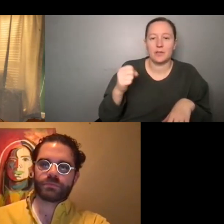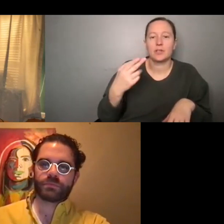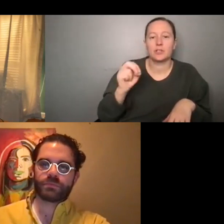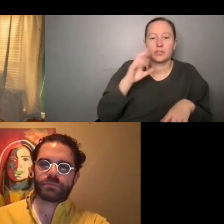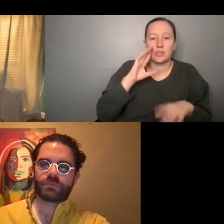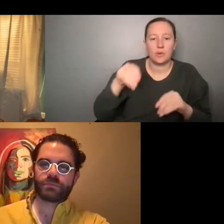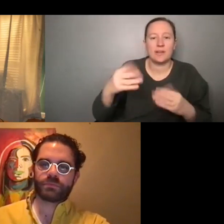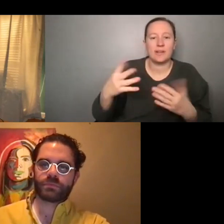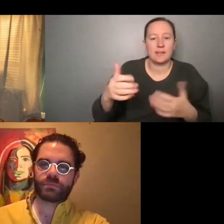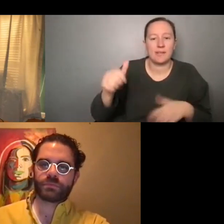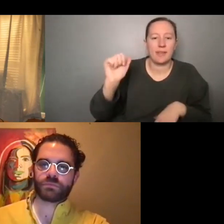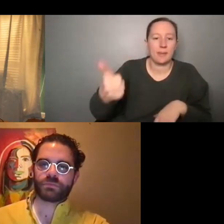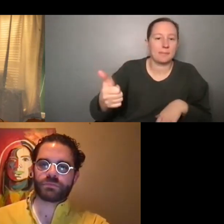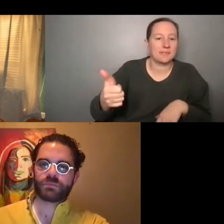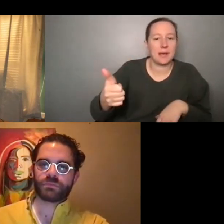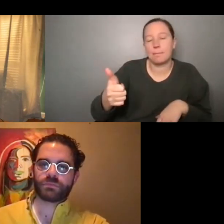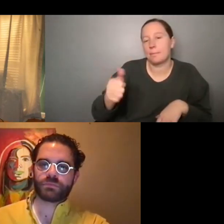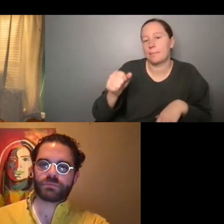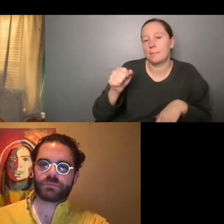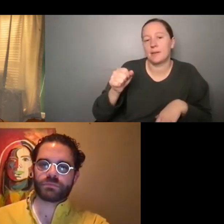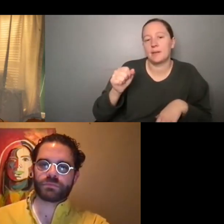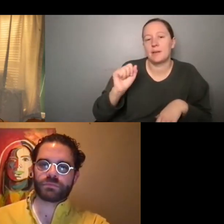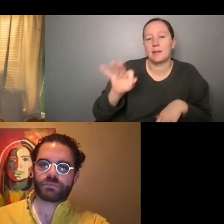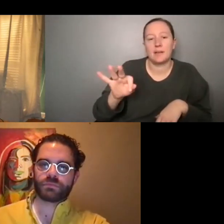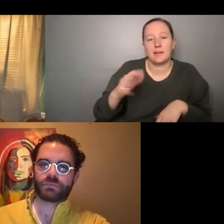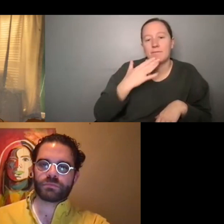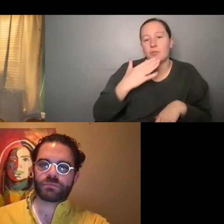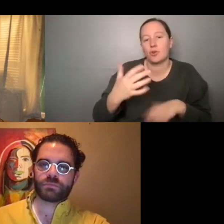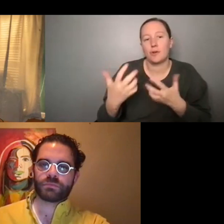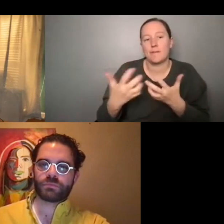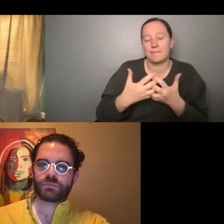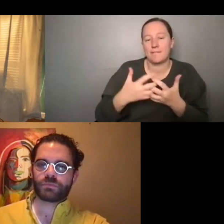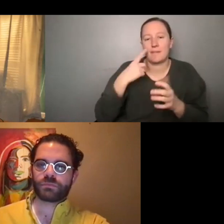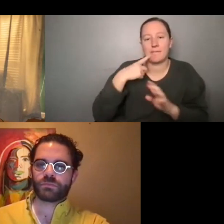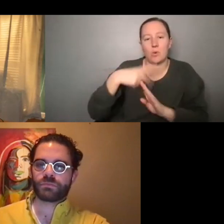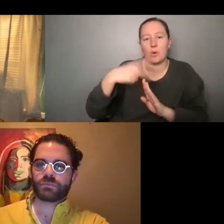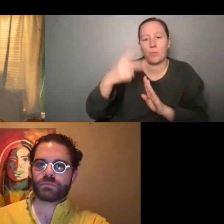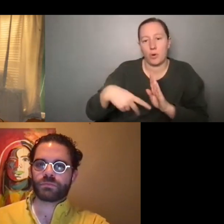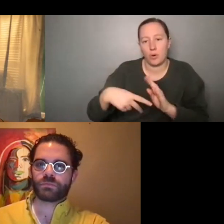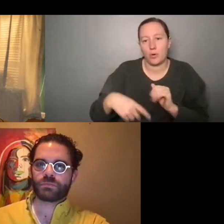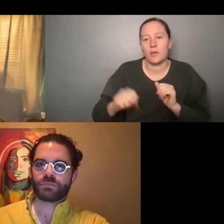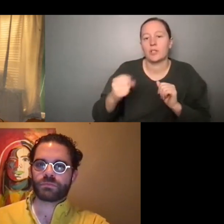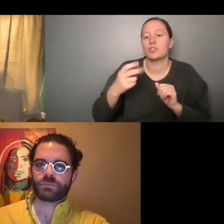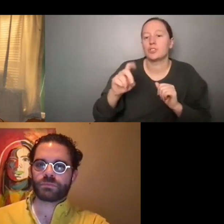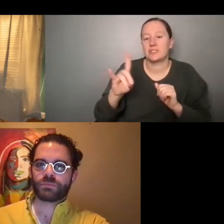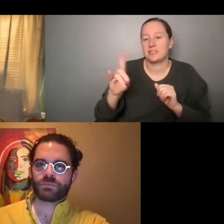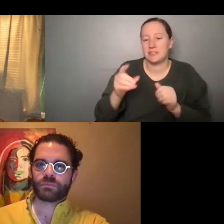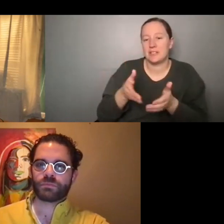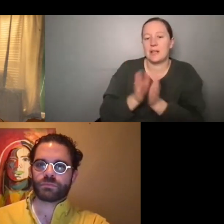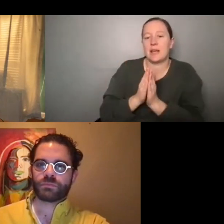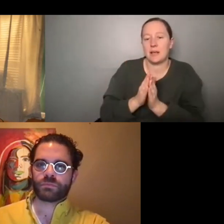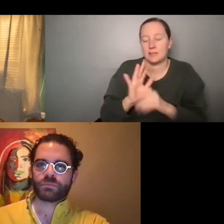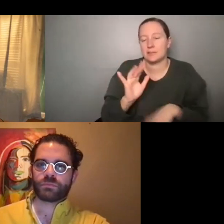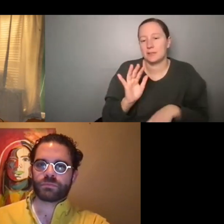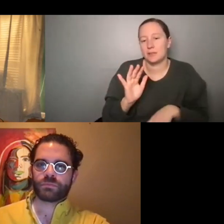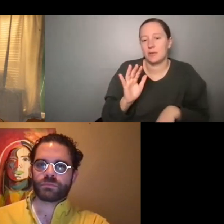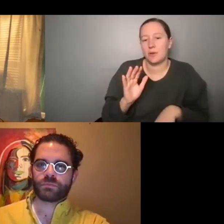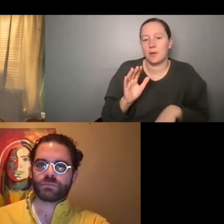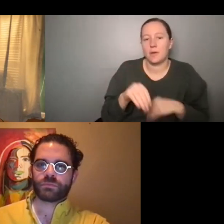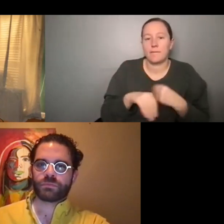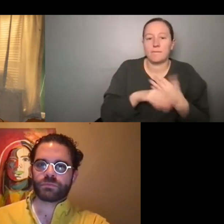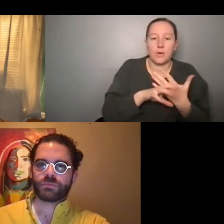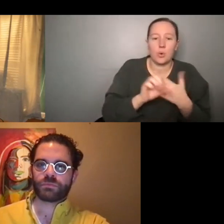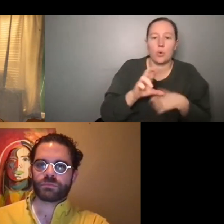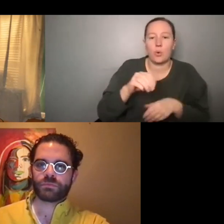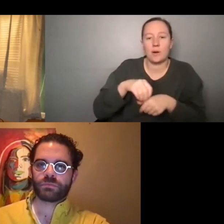give you the thumbs up if you're, I guess, right for the program. Um, and she did ask me, she said virtual or